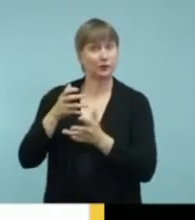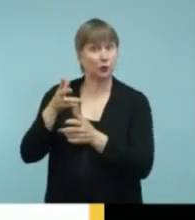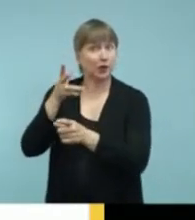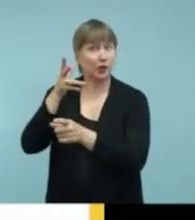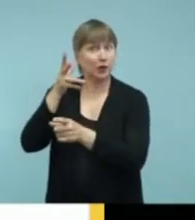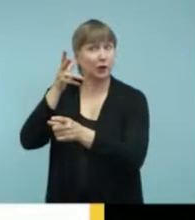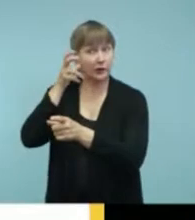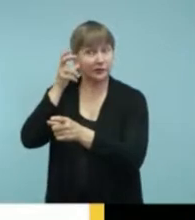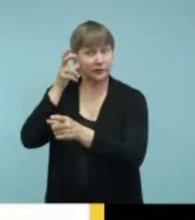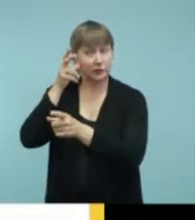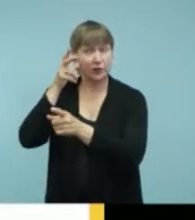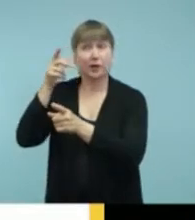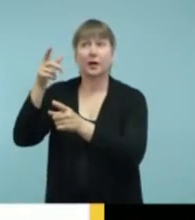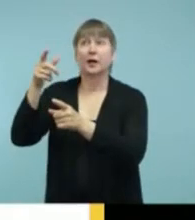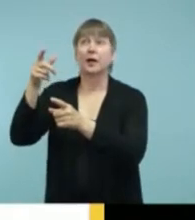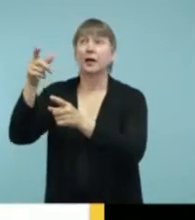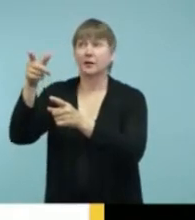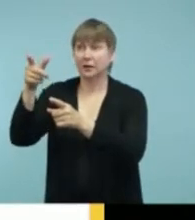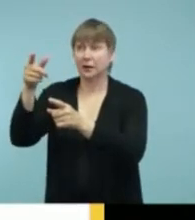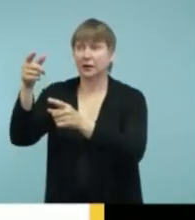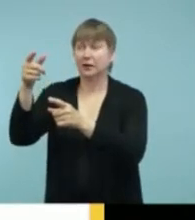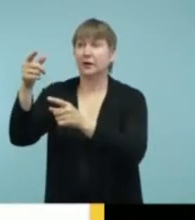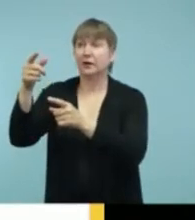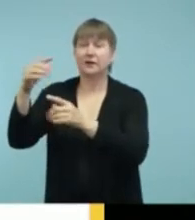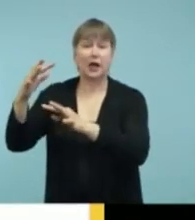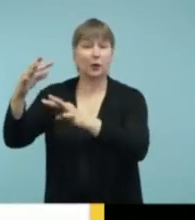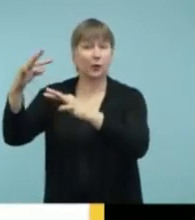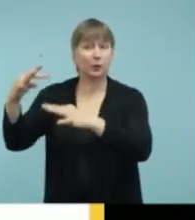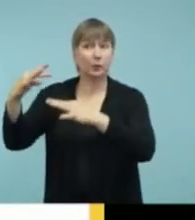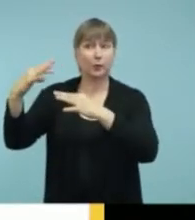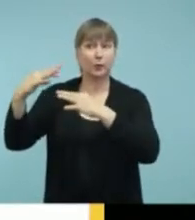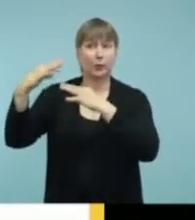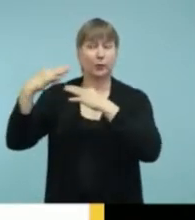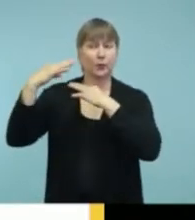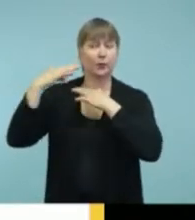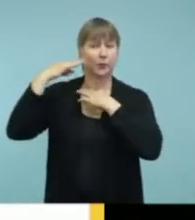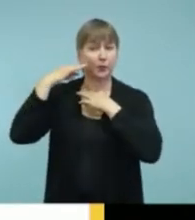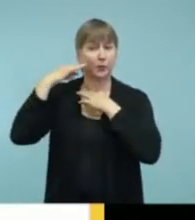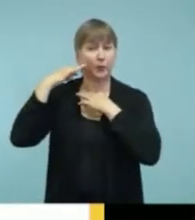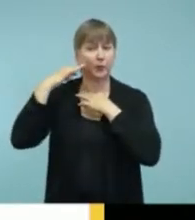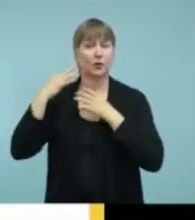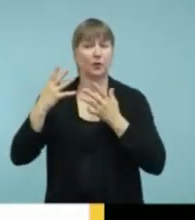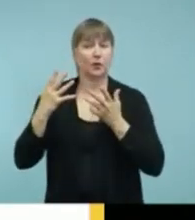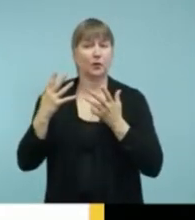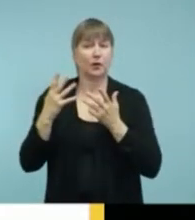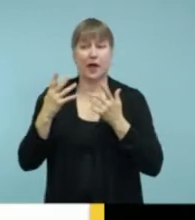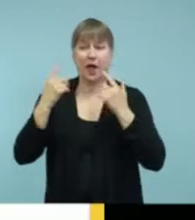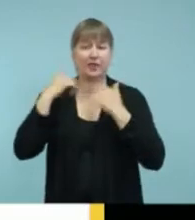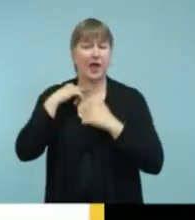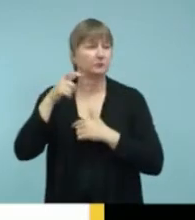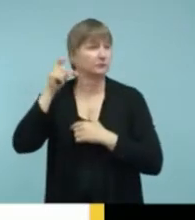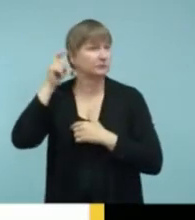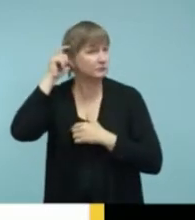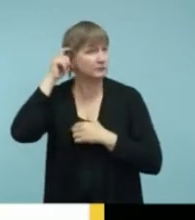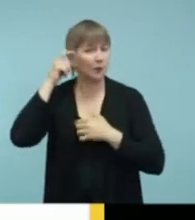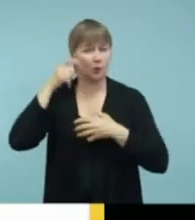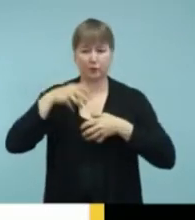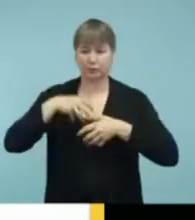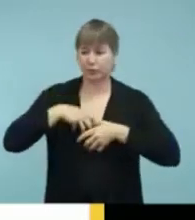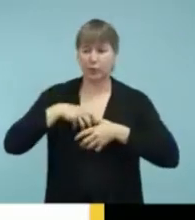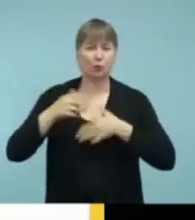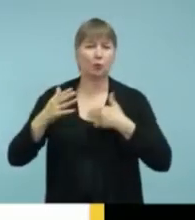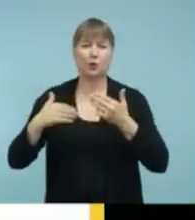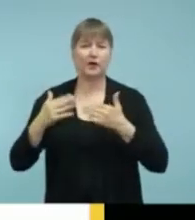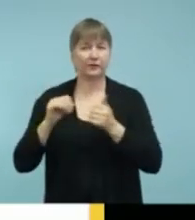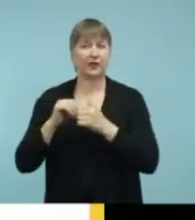sound, travel through the air, and will hit the amplification that the person is wearing. The second way is